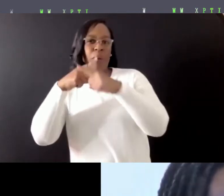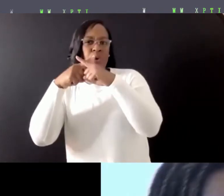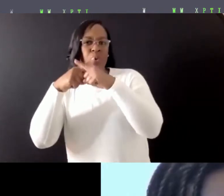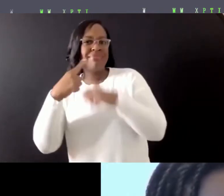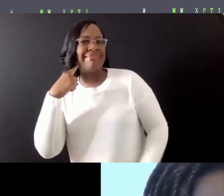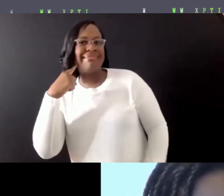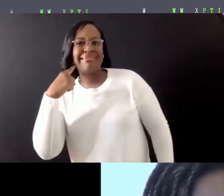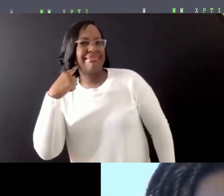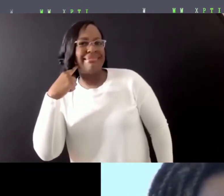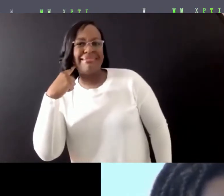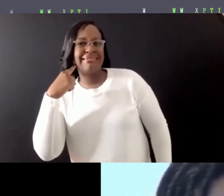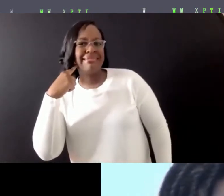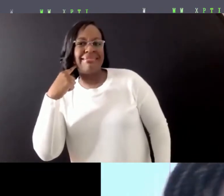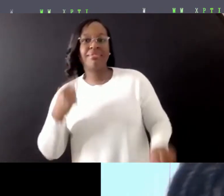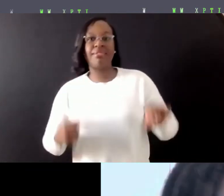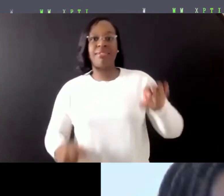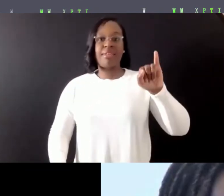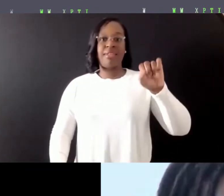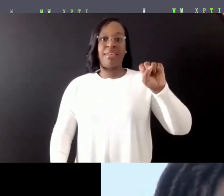I'm sorry, Boo, you're on mute.